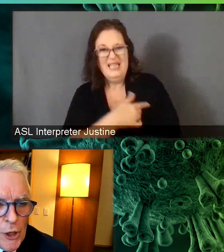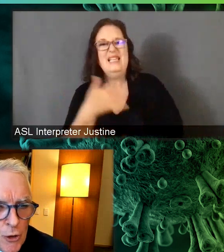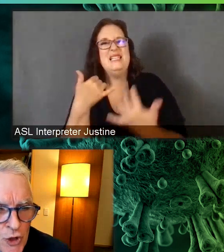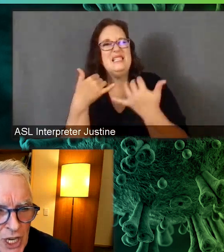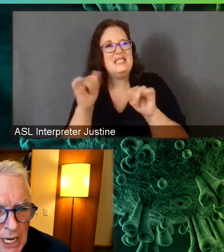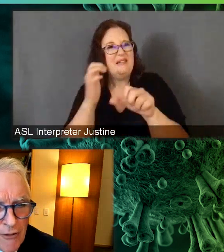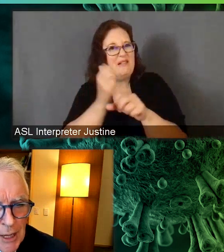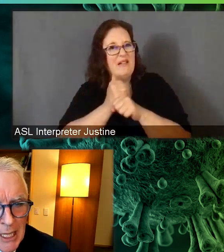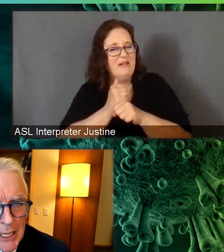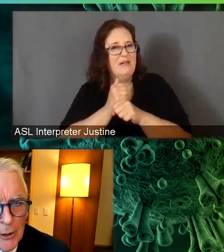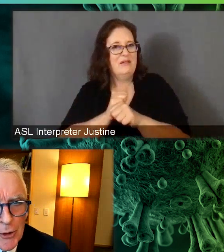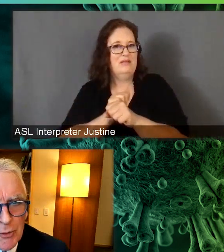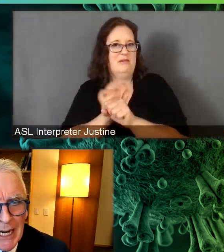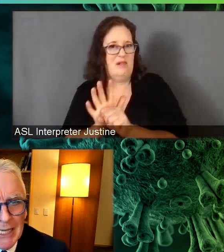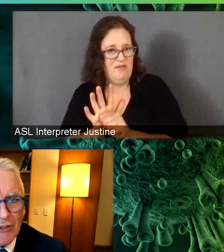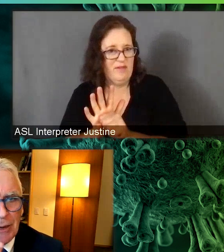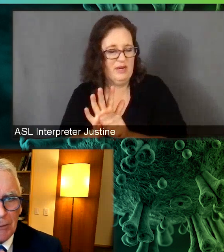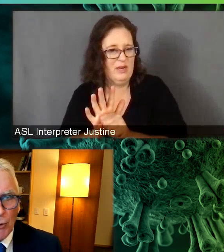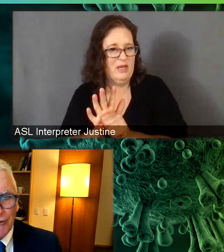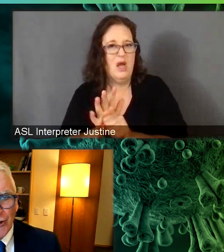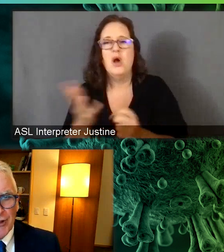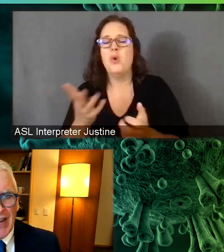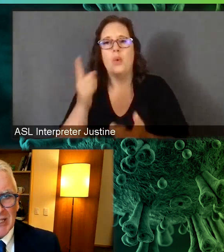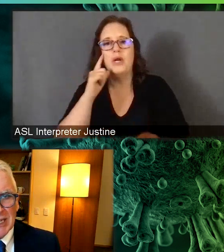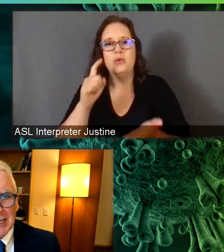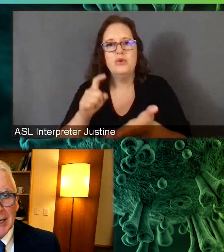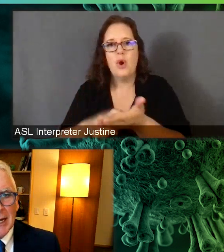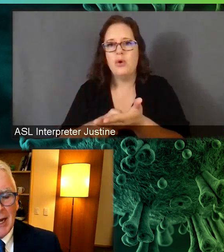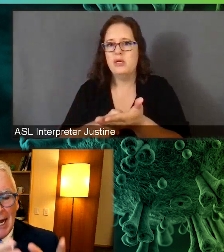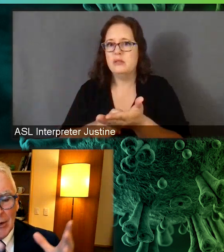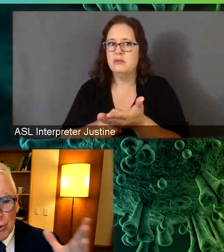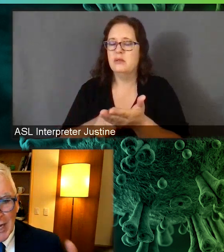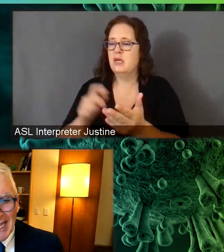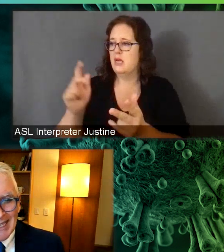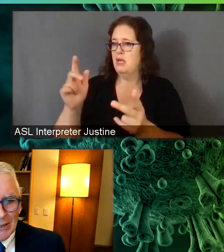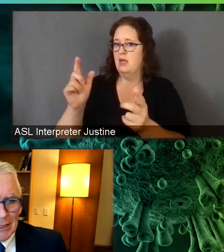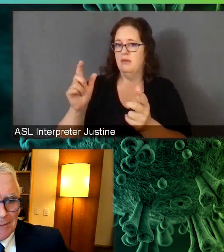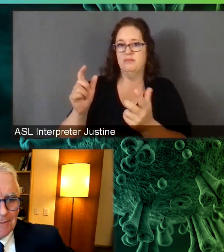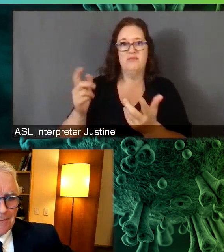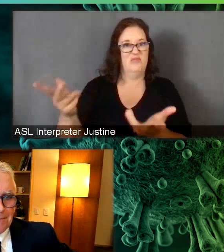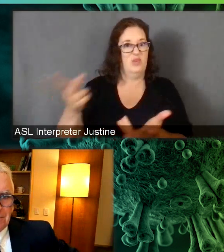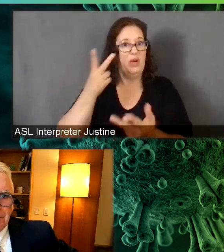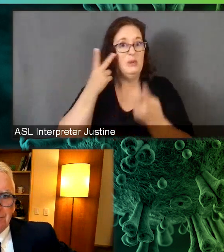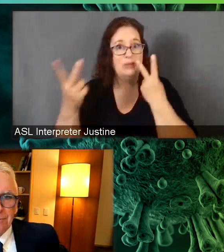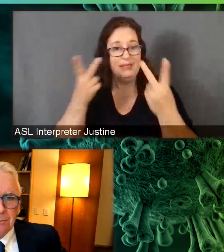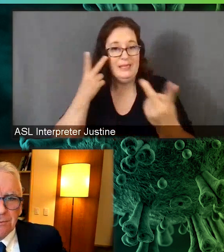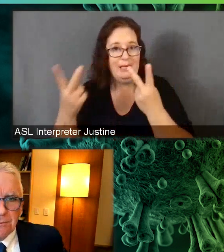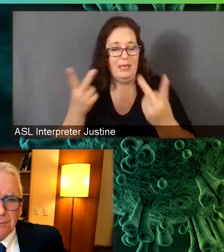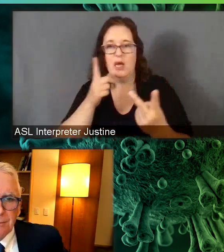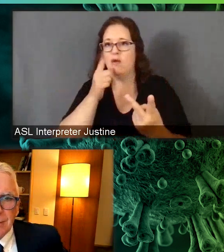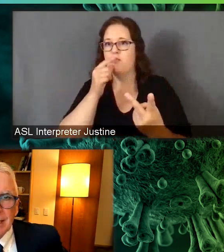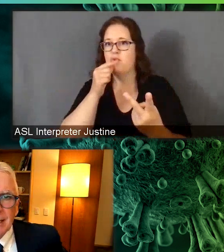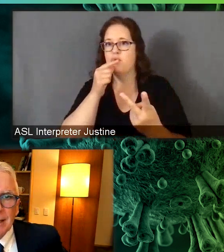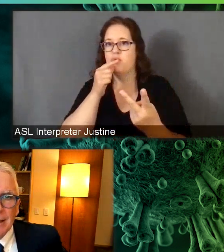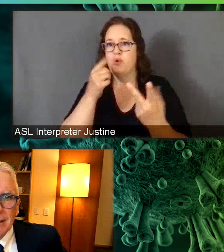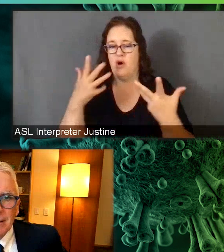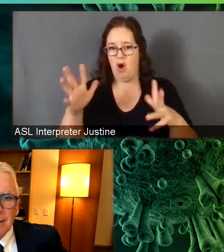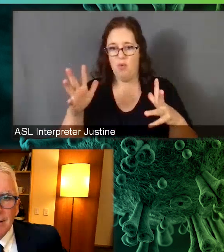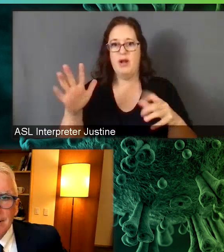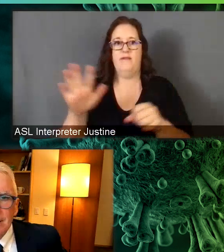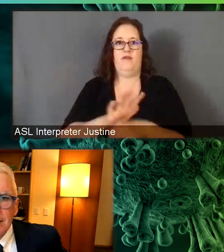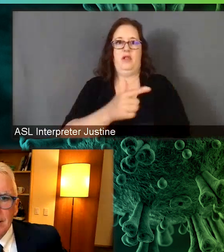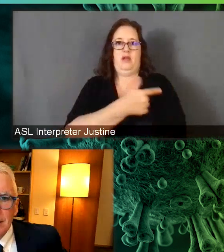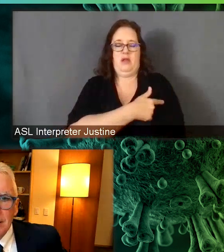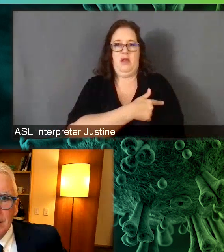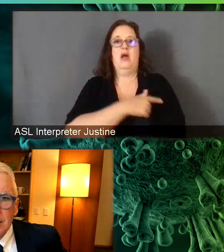What are you seeing from the clinical perspective of people who are fully vaccinated and who get Delta? Yeah, I think that's a really